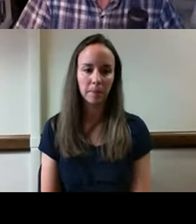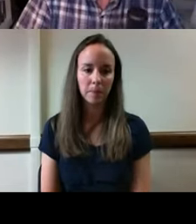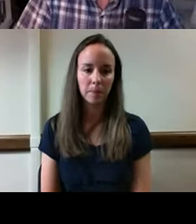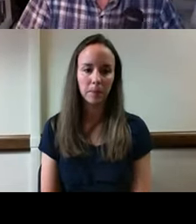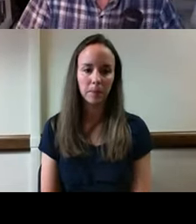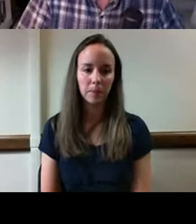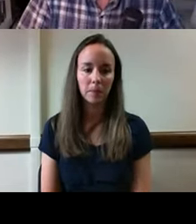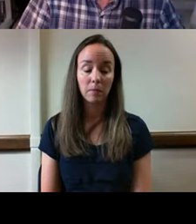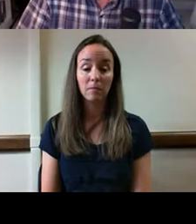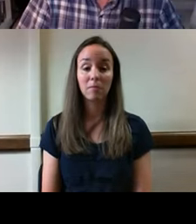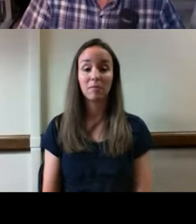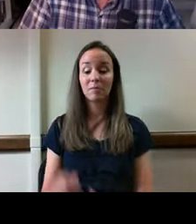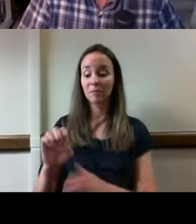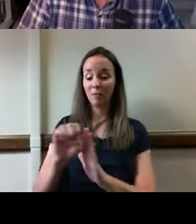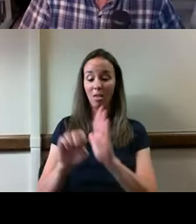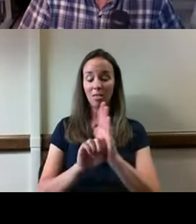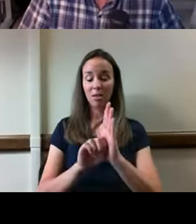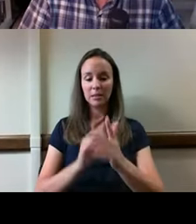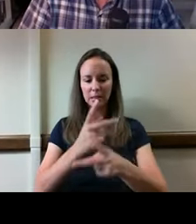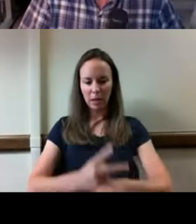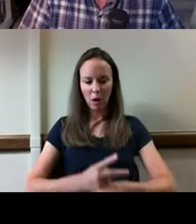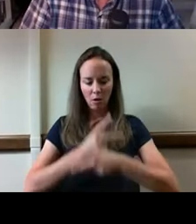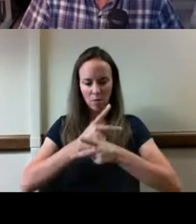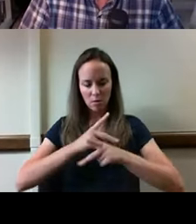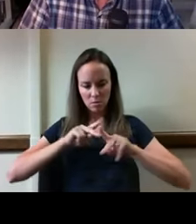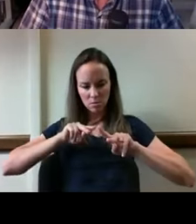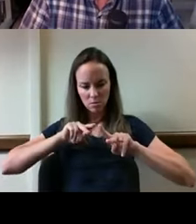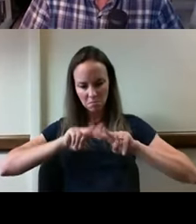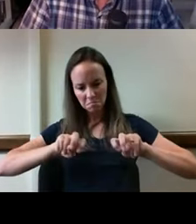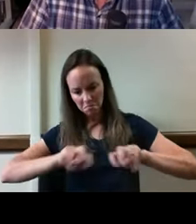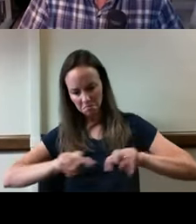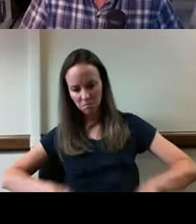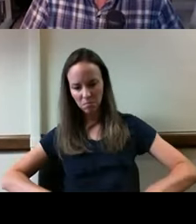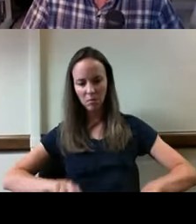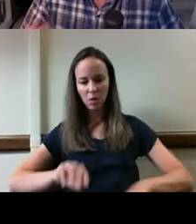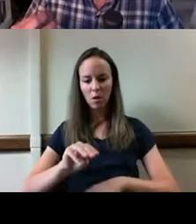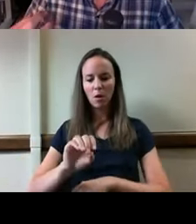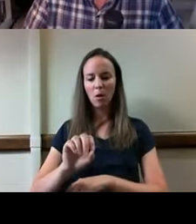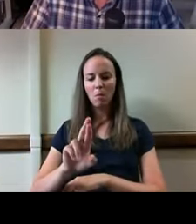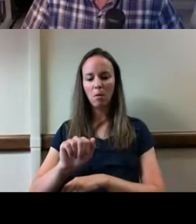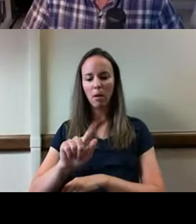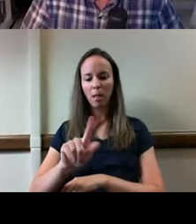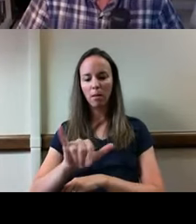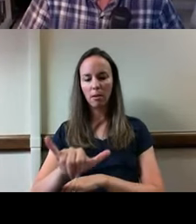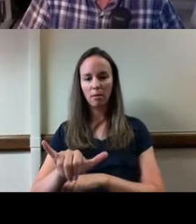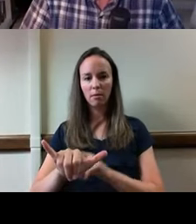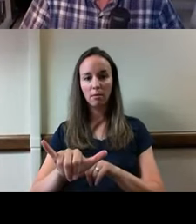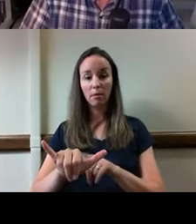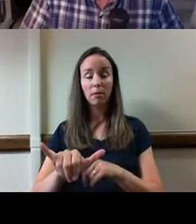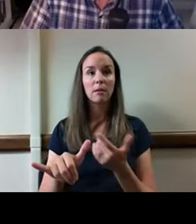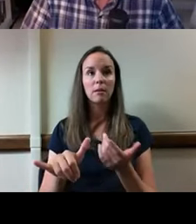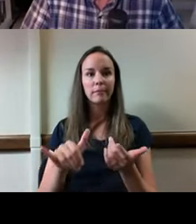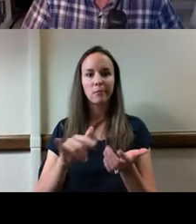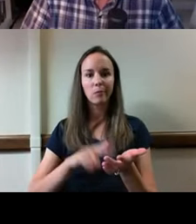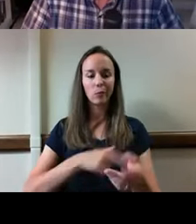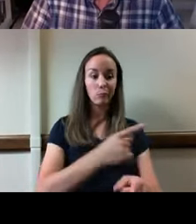Ethics is a careful and systematic study of the nature of morality. So we're talking about morality here. A study of